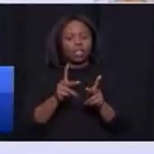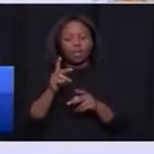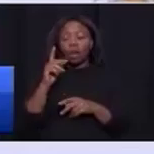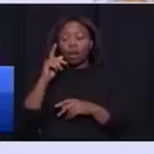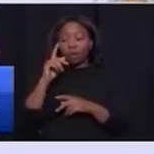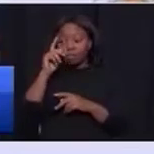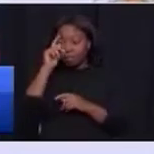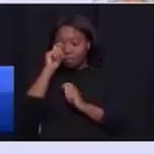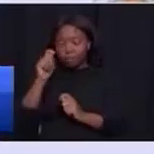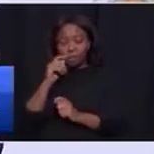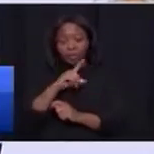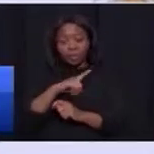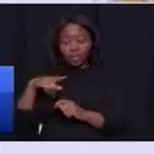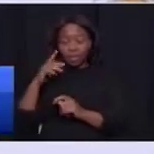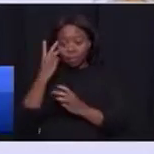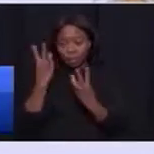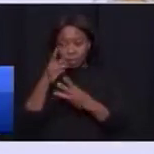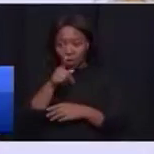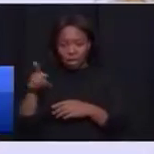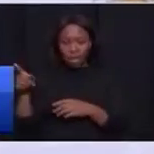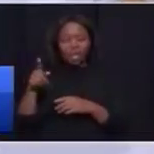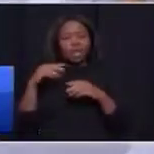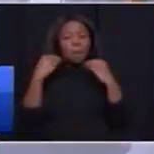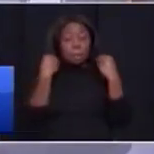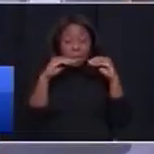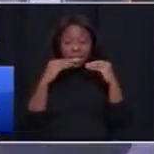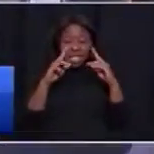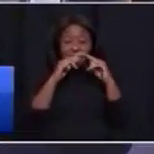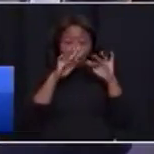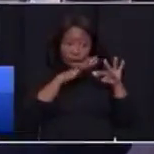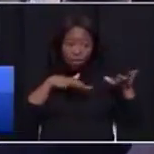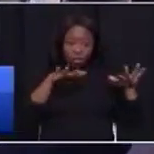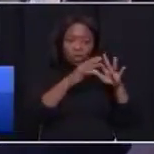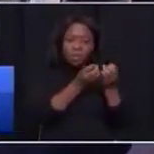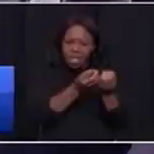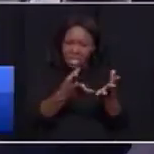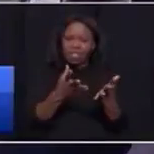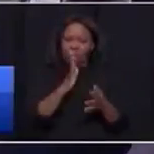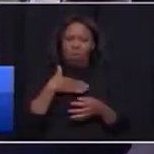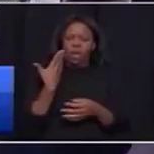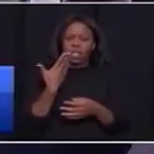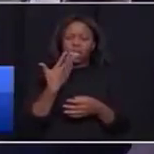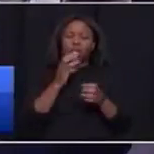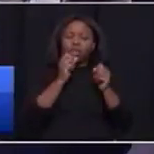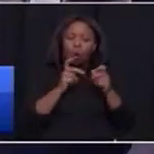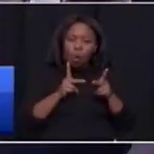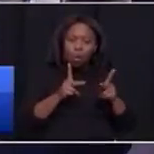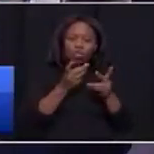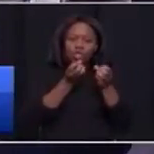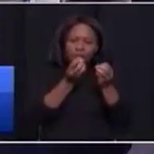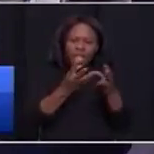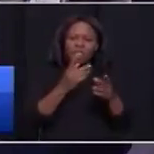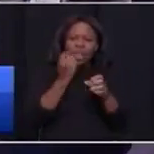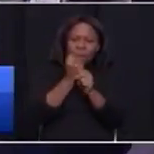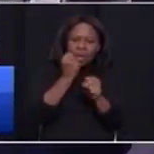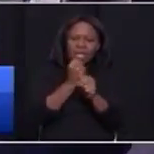members, we want to give more township businesses and SMMEs the opportunity to maintain and repair the